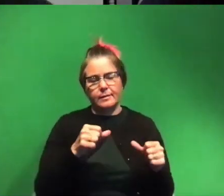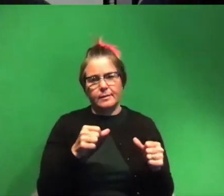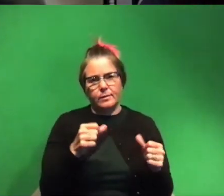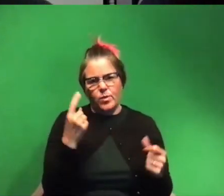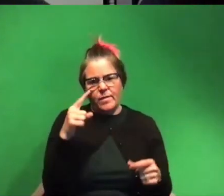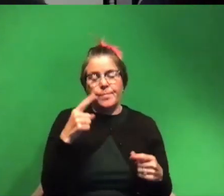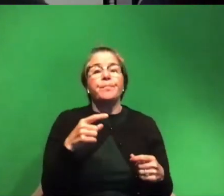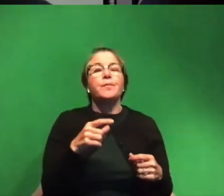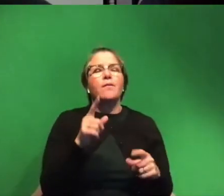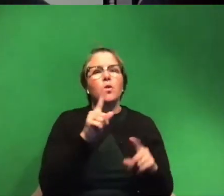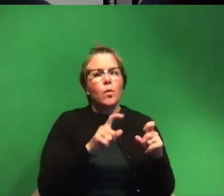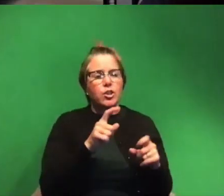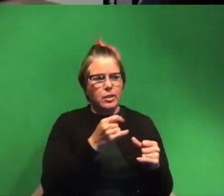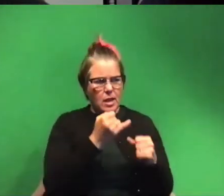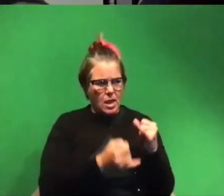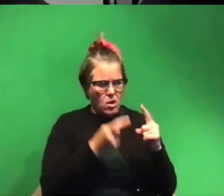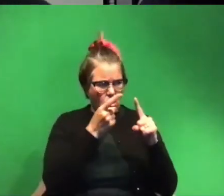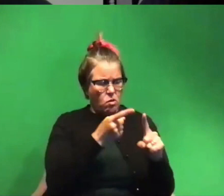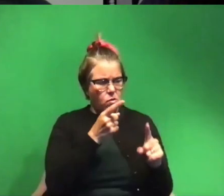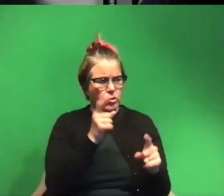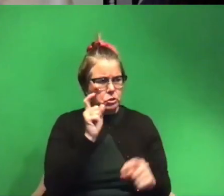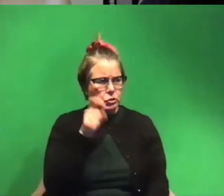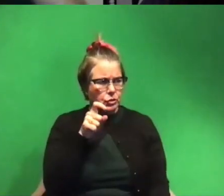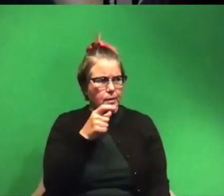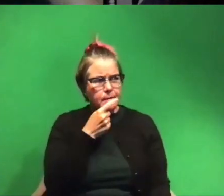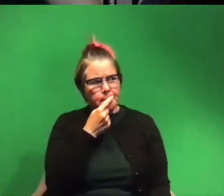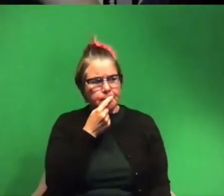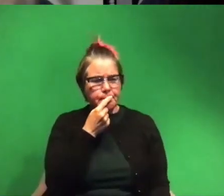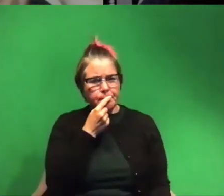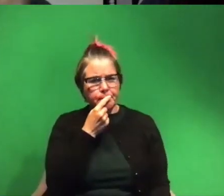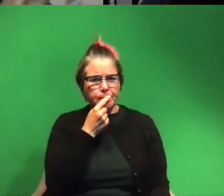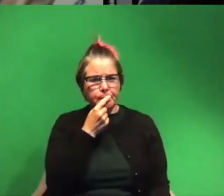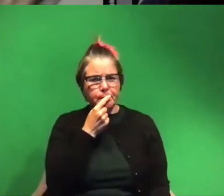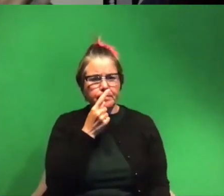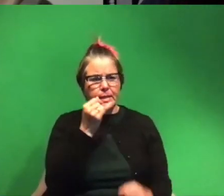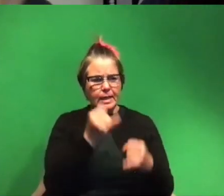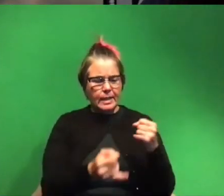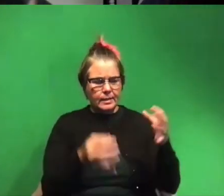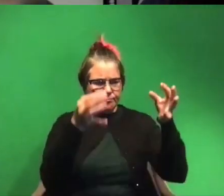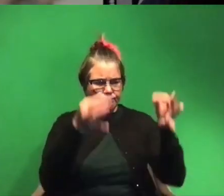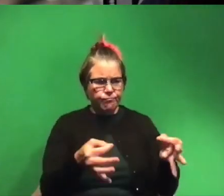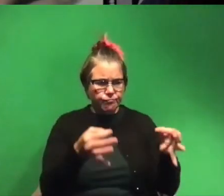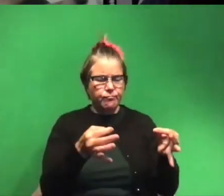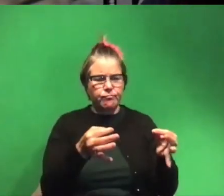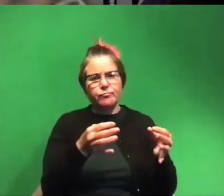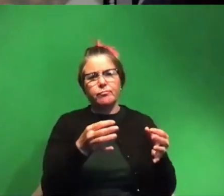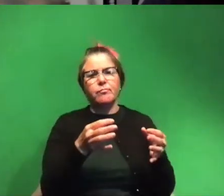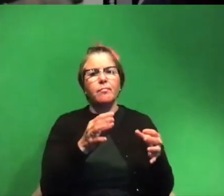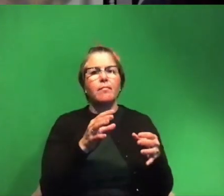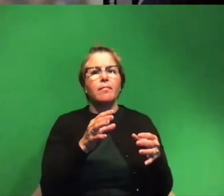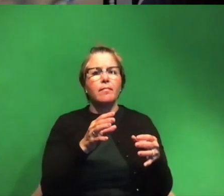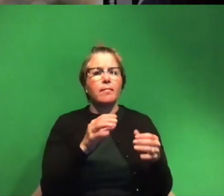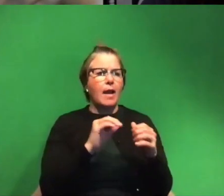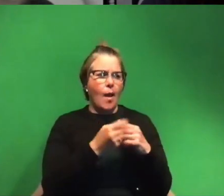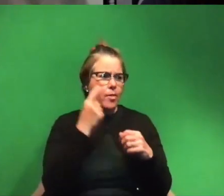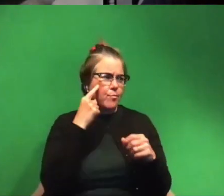questions about should the end goal be to sort of have like this end determinant or end determination of how the